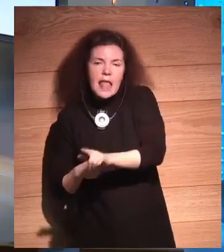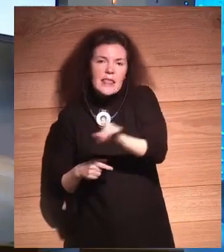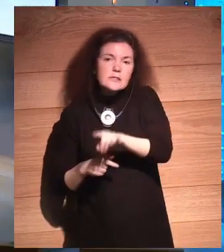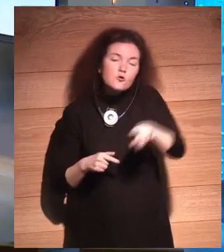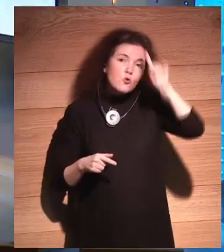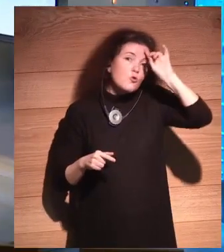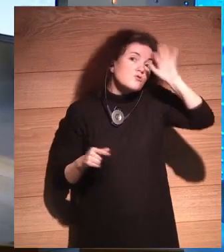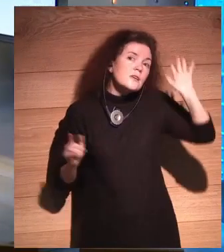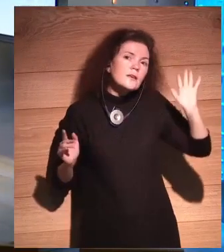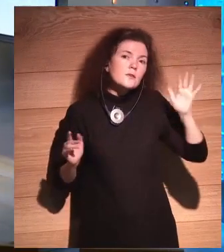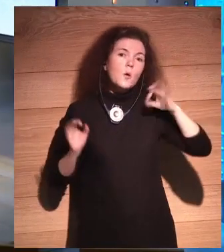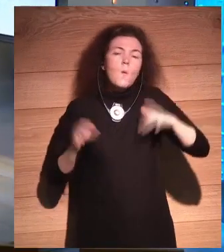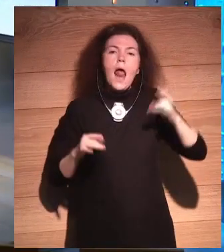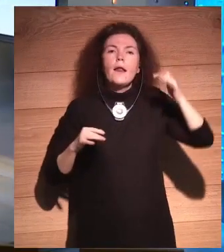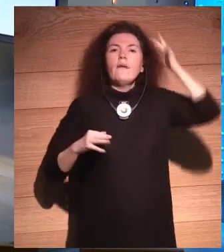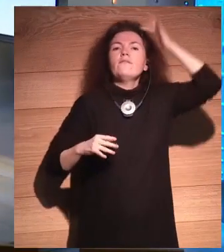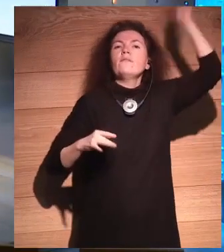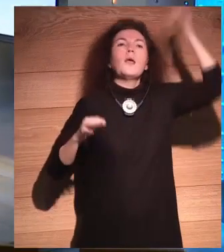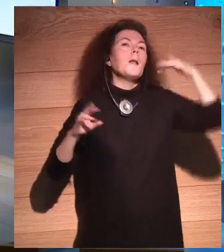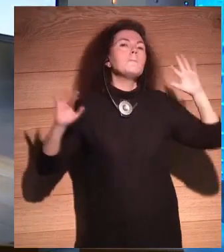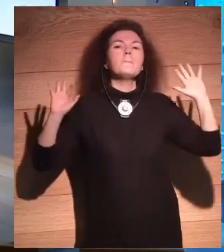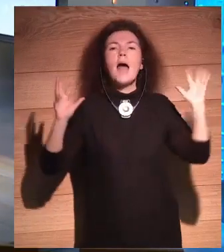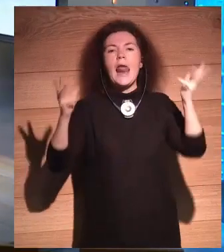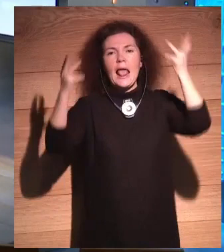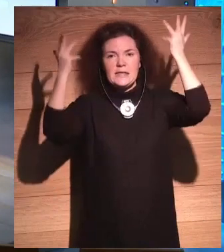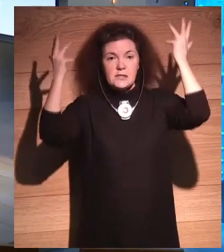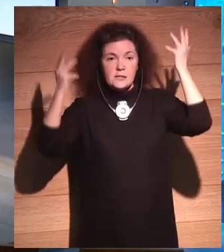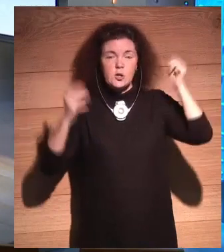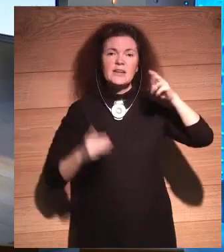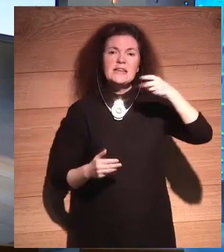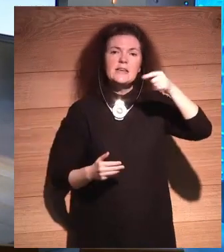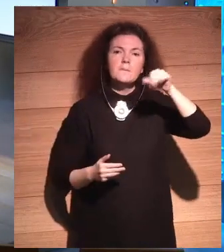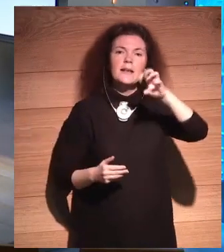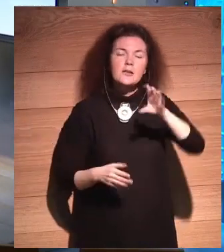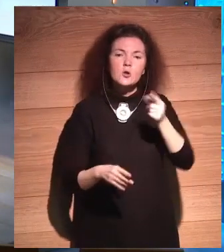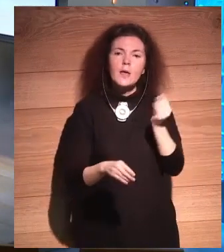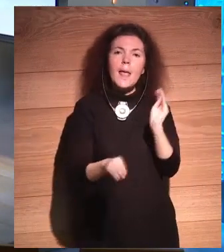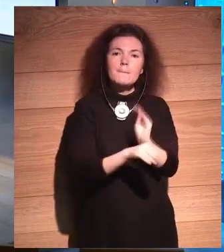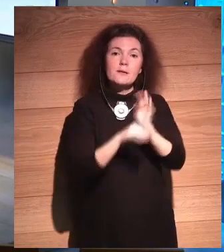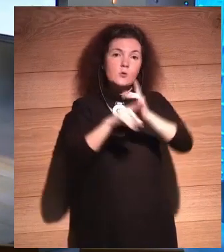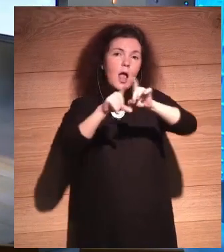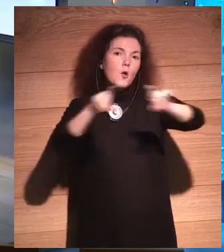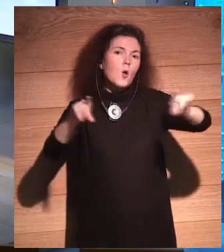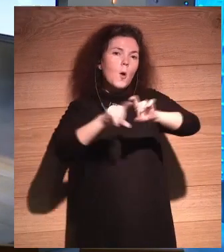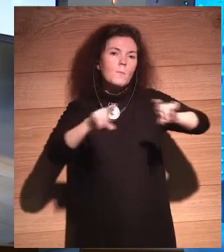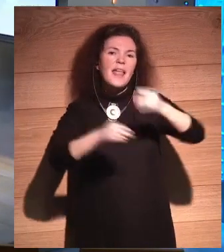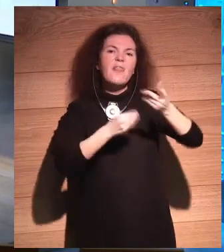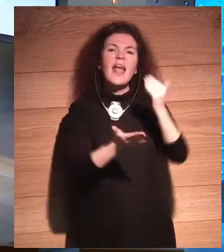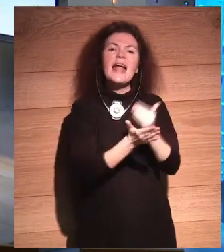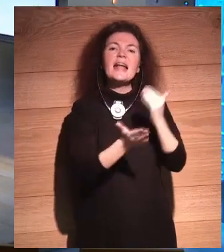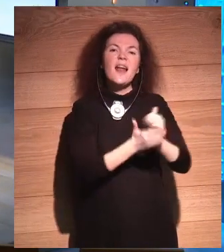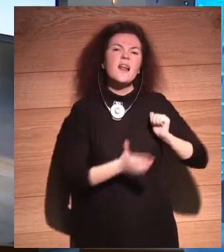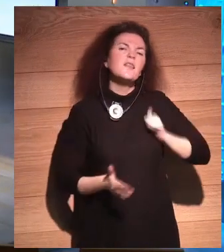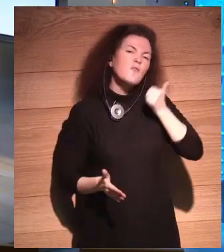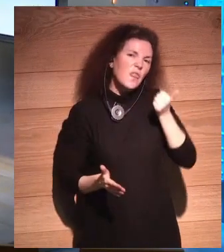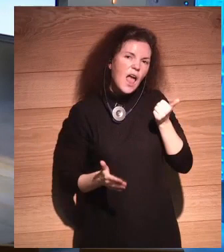nirvana. I mean, today, Richard Branson has invested last year in a company that makes artificial meat in the